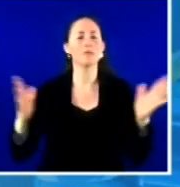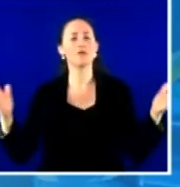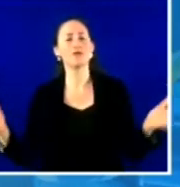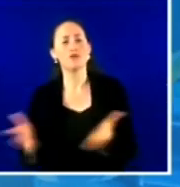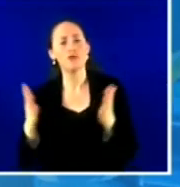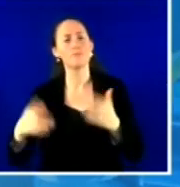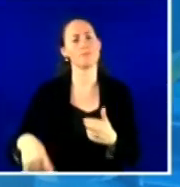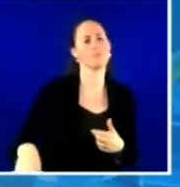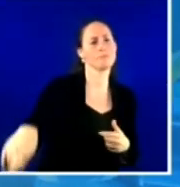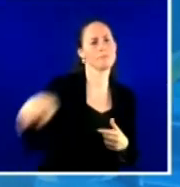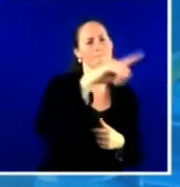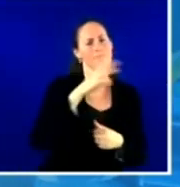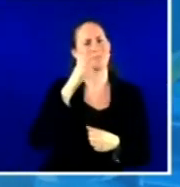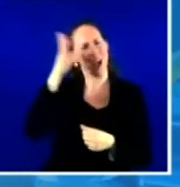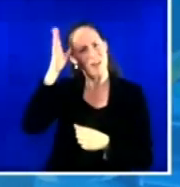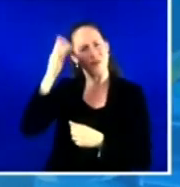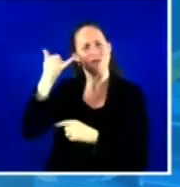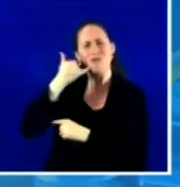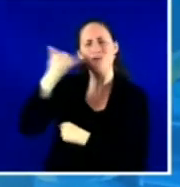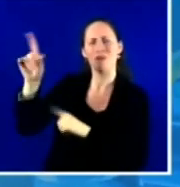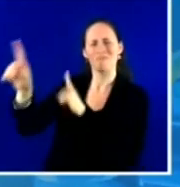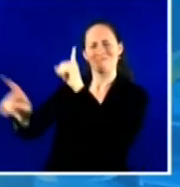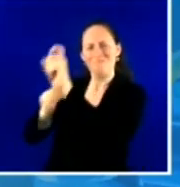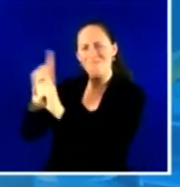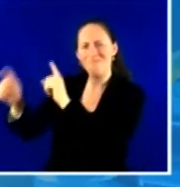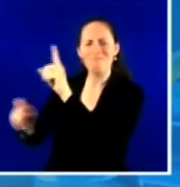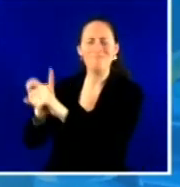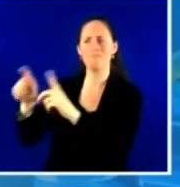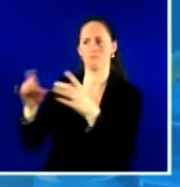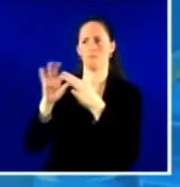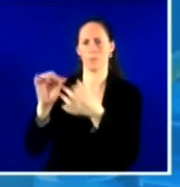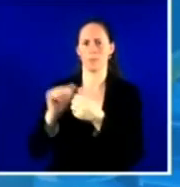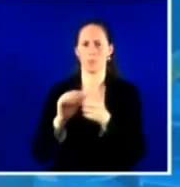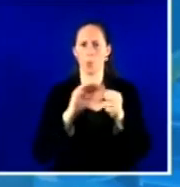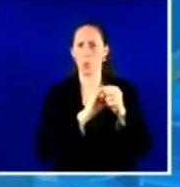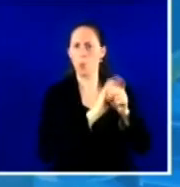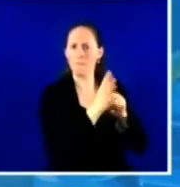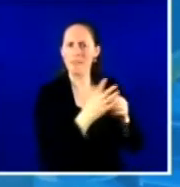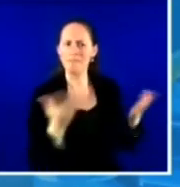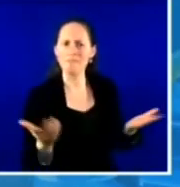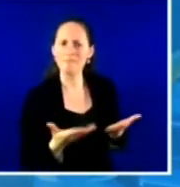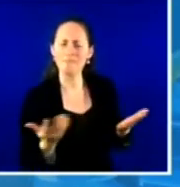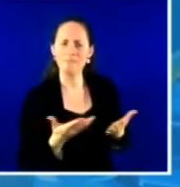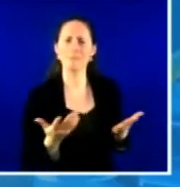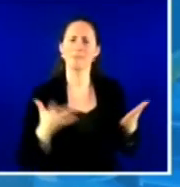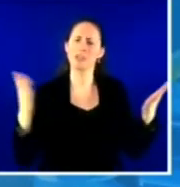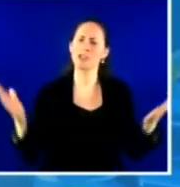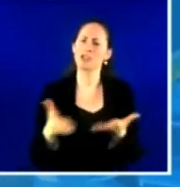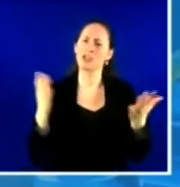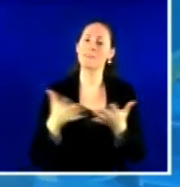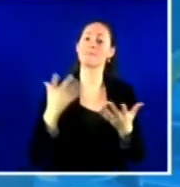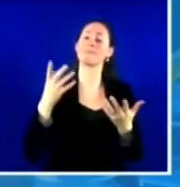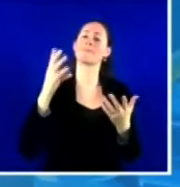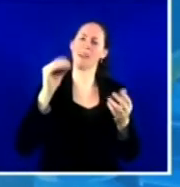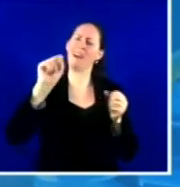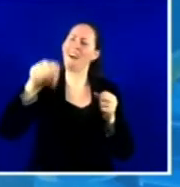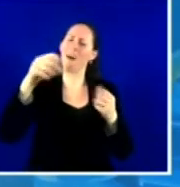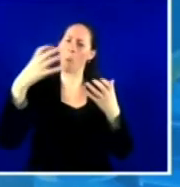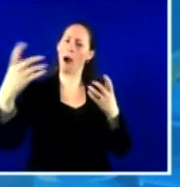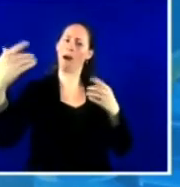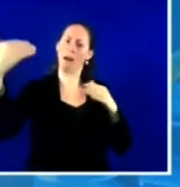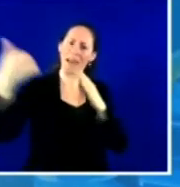both for questions about the COVID vaccine, but also, you know, get back in for your well visit and get caught up on your other routine immunizations as well.